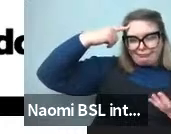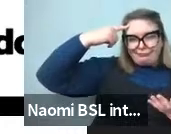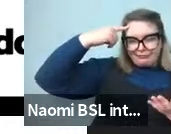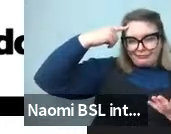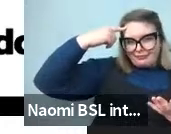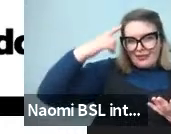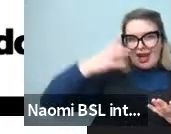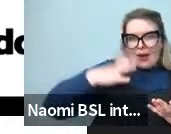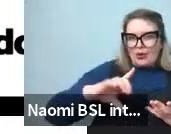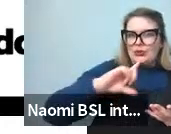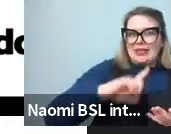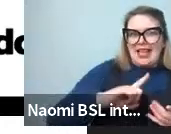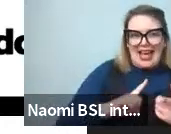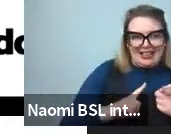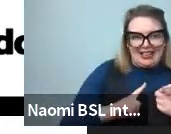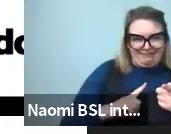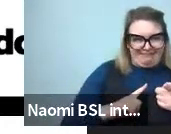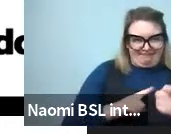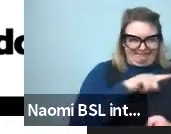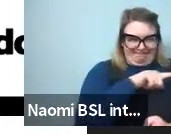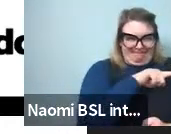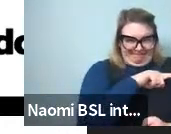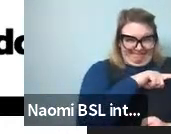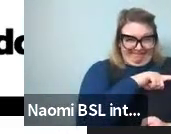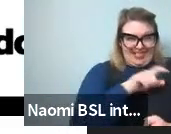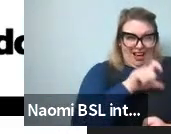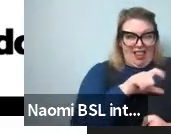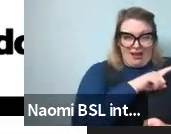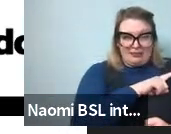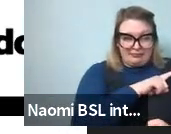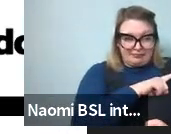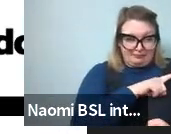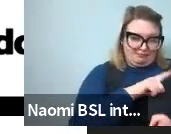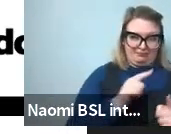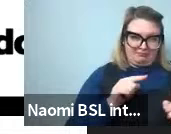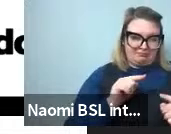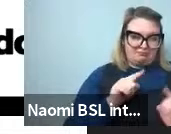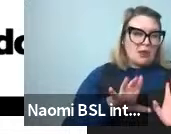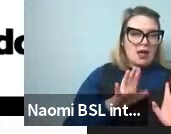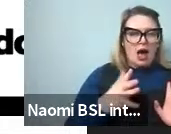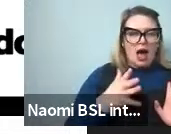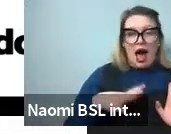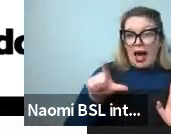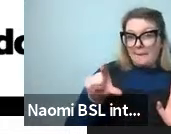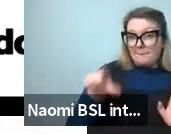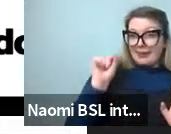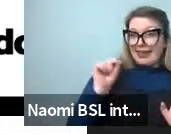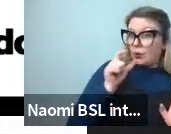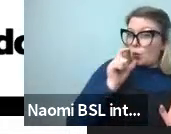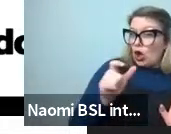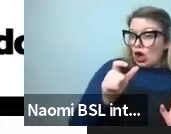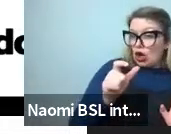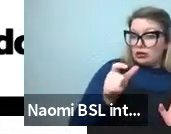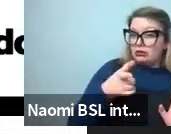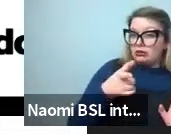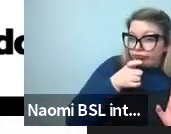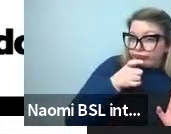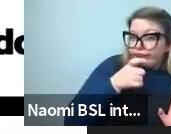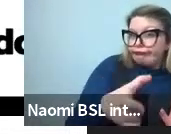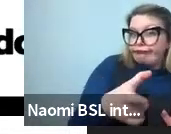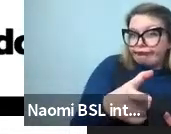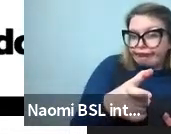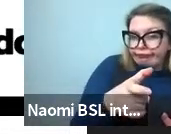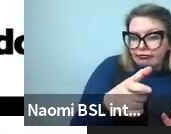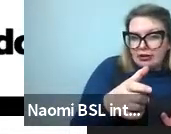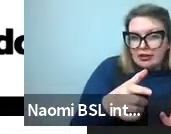want to say this one. That's the thing I want to tell you about. And I choose a word. And in terms of information theory or communication here, the idea